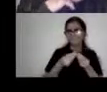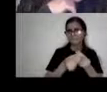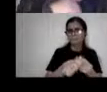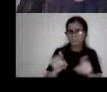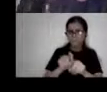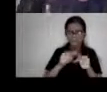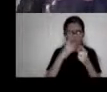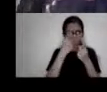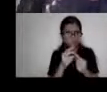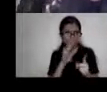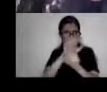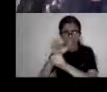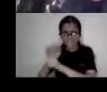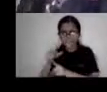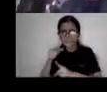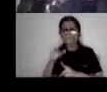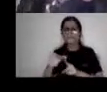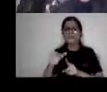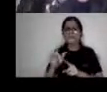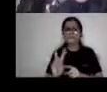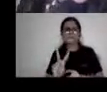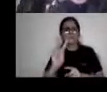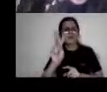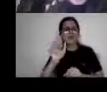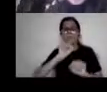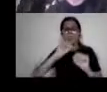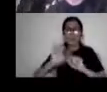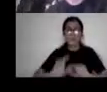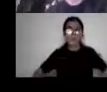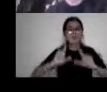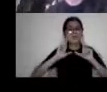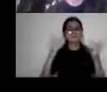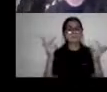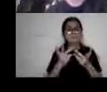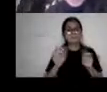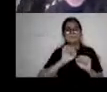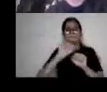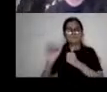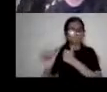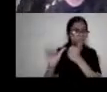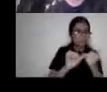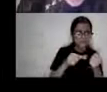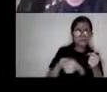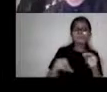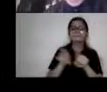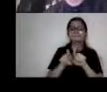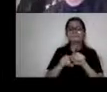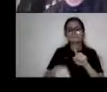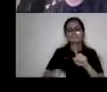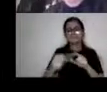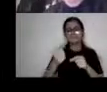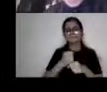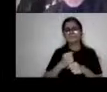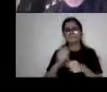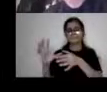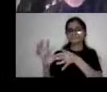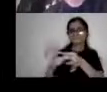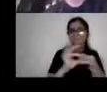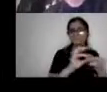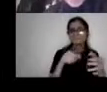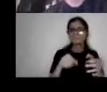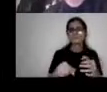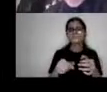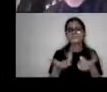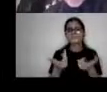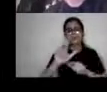importance or via valuableness of a life. So we go right back to all these eugenic concerns and, you know, and language